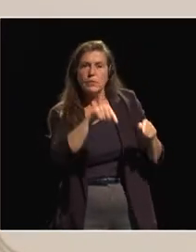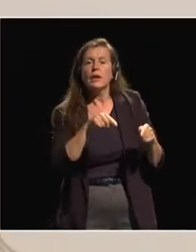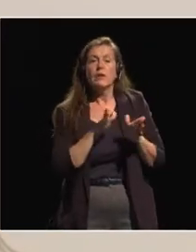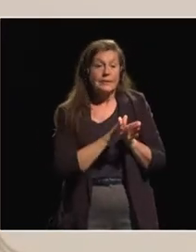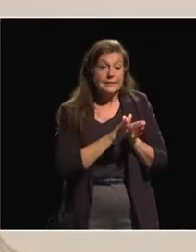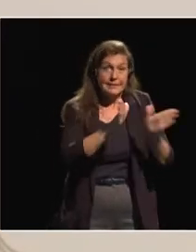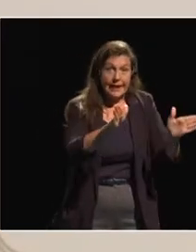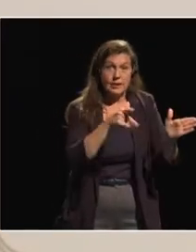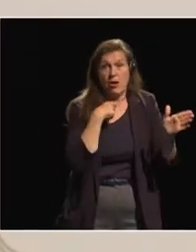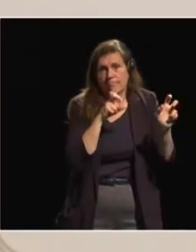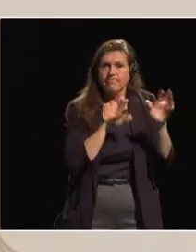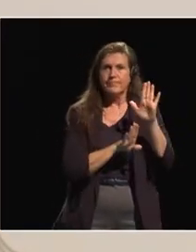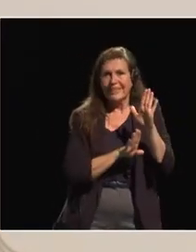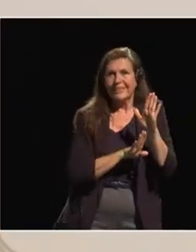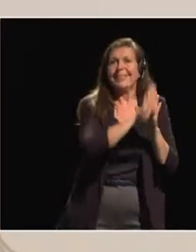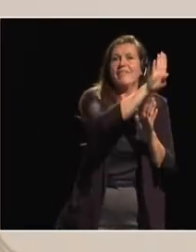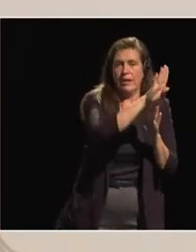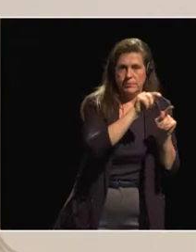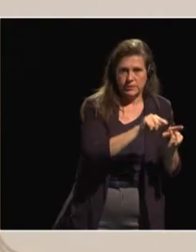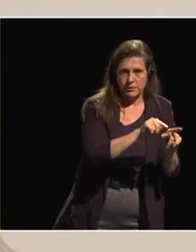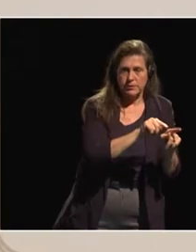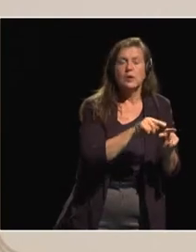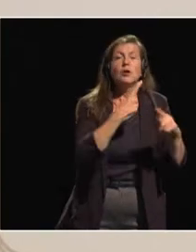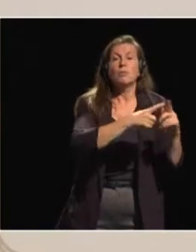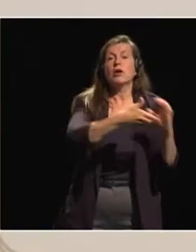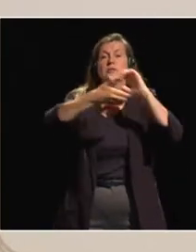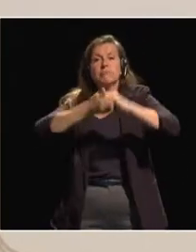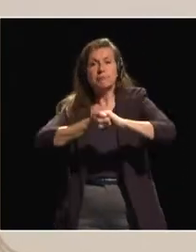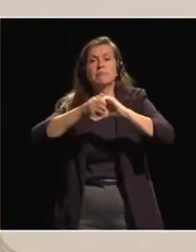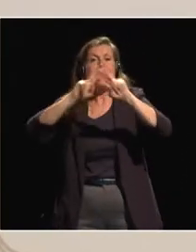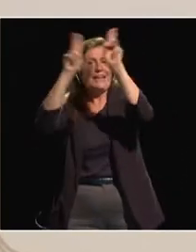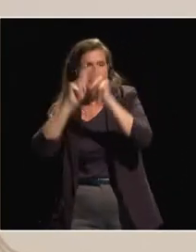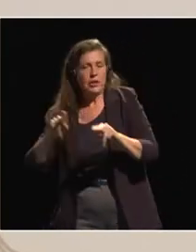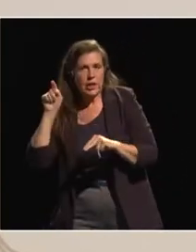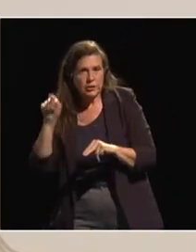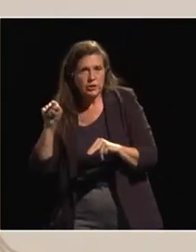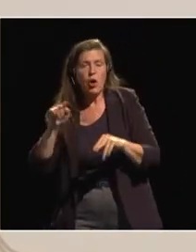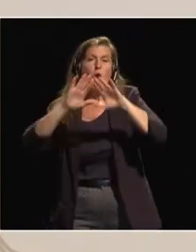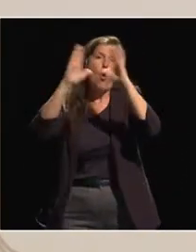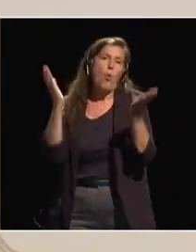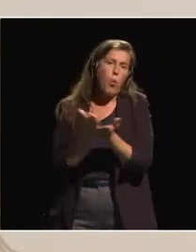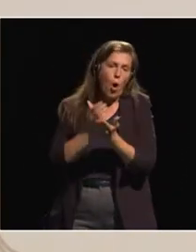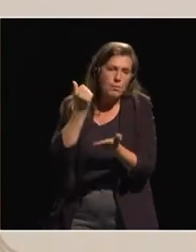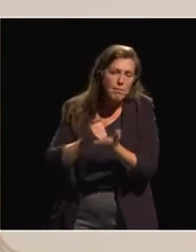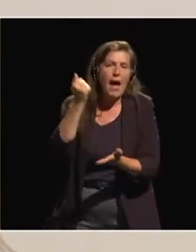development and international partners, World Bank, EIB,